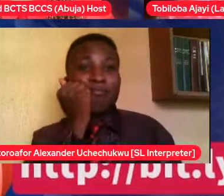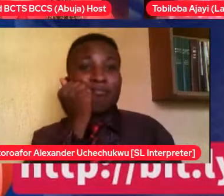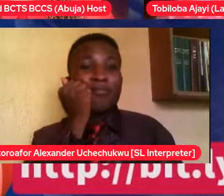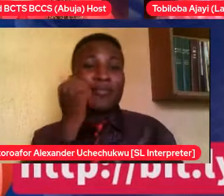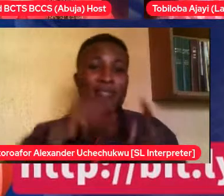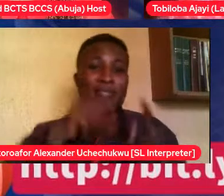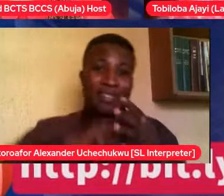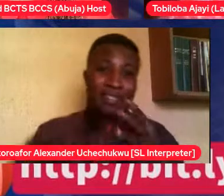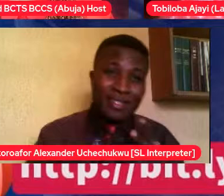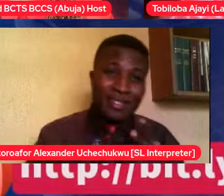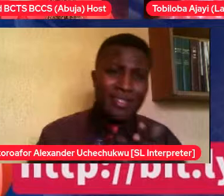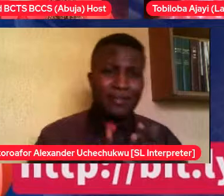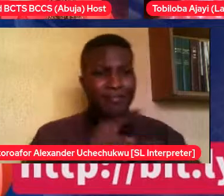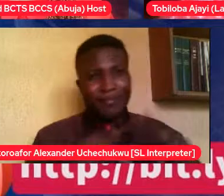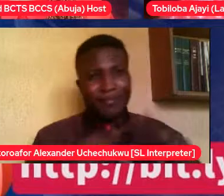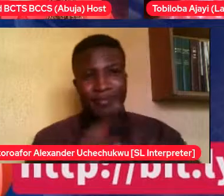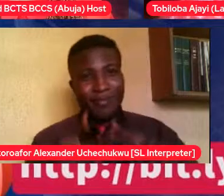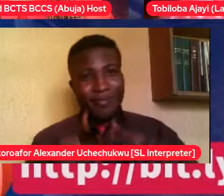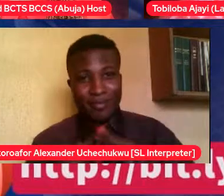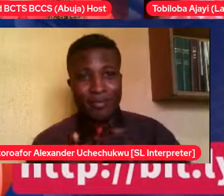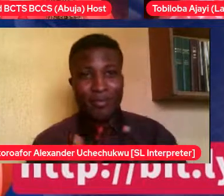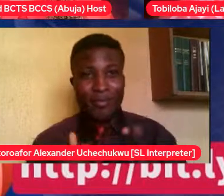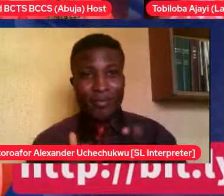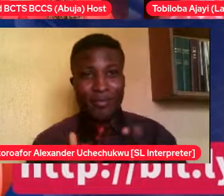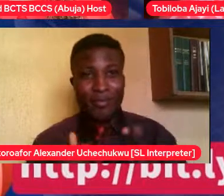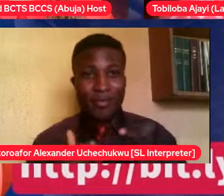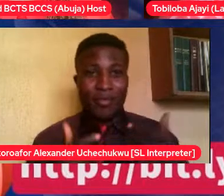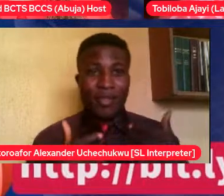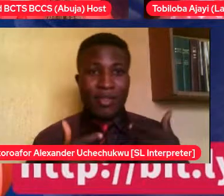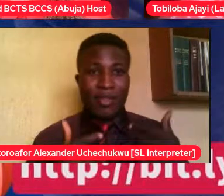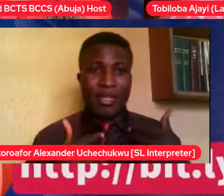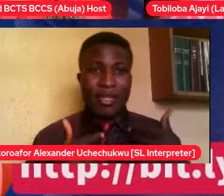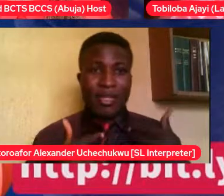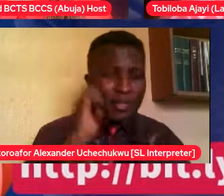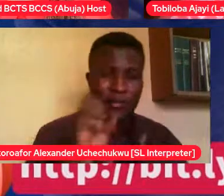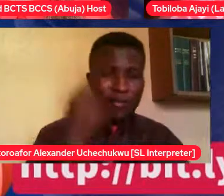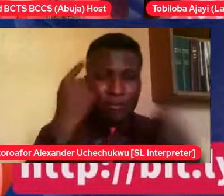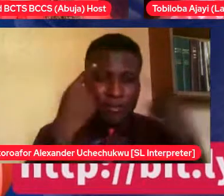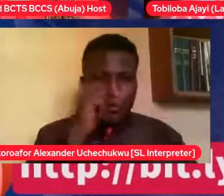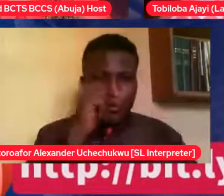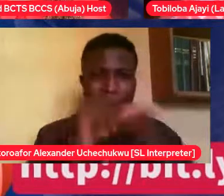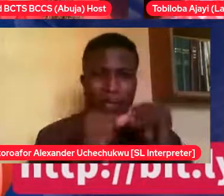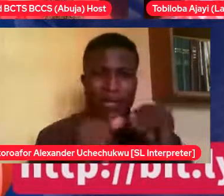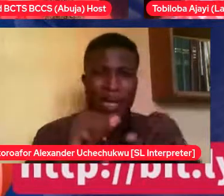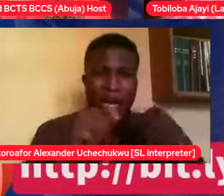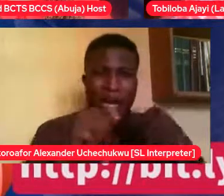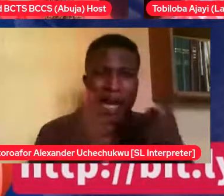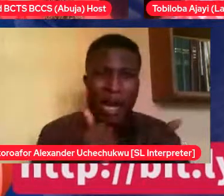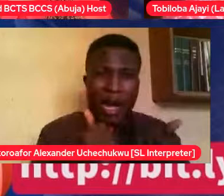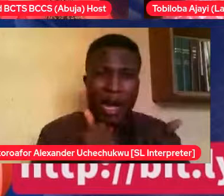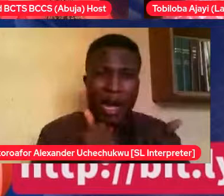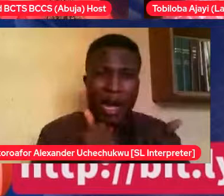about how someone with a movement disorder like cerebral palsy manages a period?